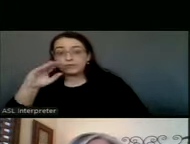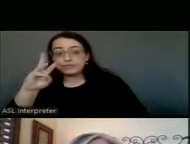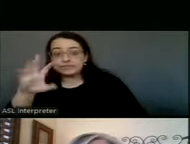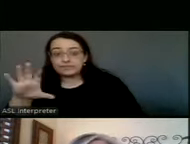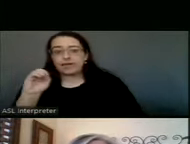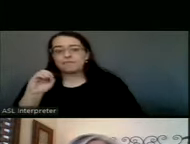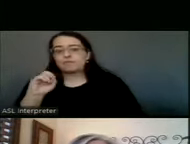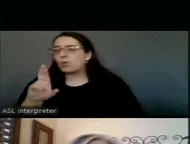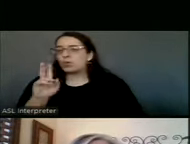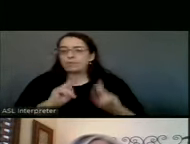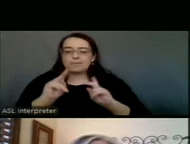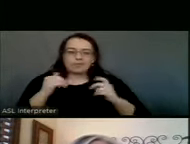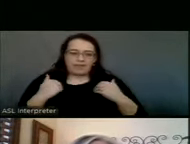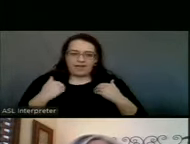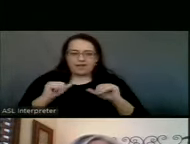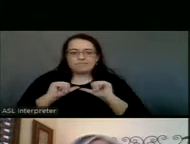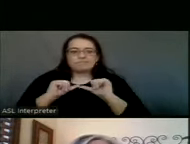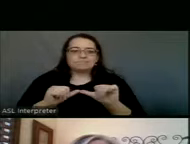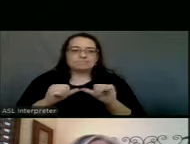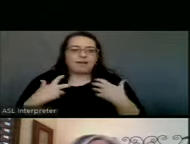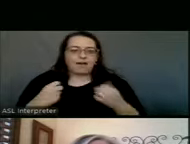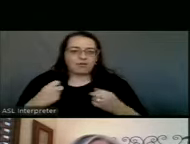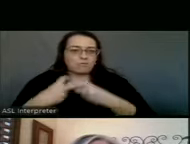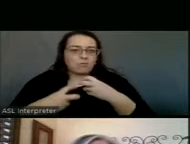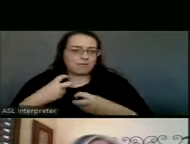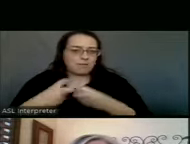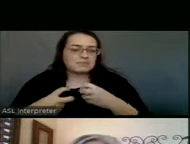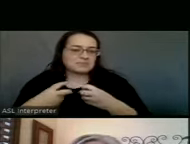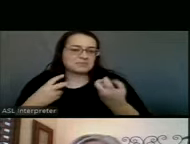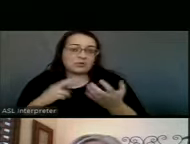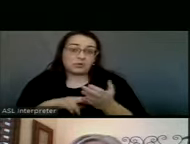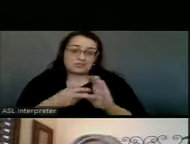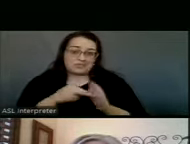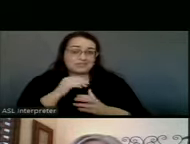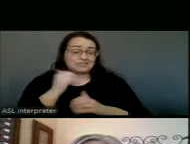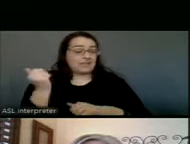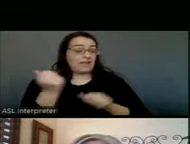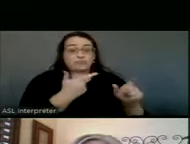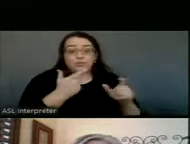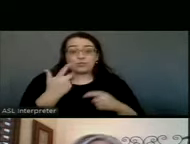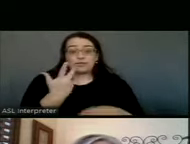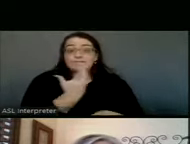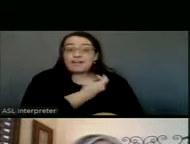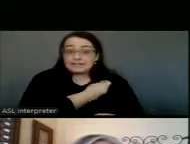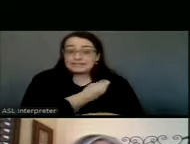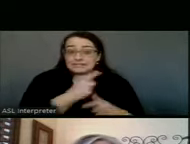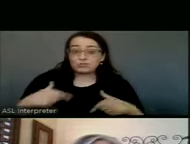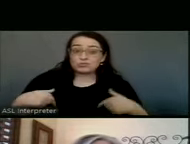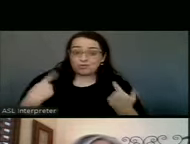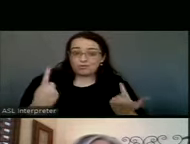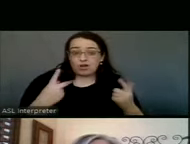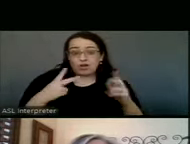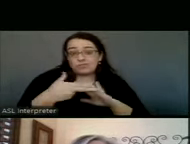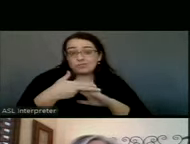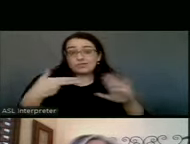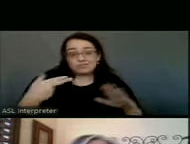people who have a chronic healthcare condition. So they should all be in that high risk group.